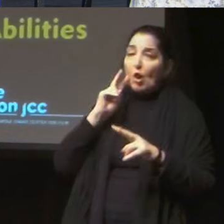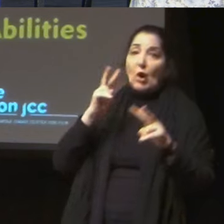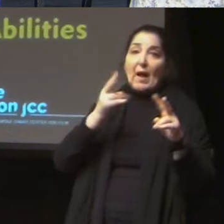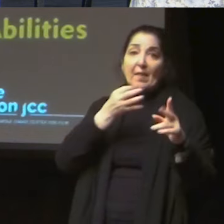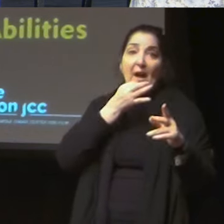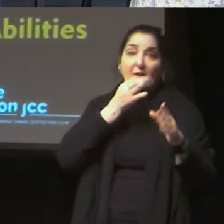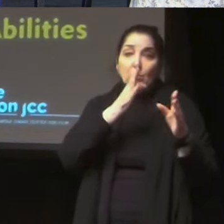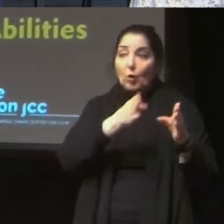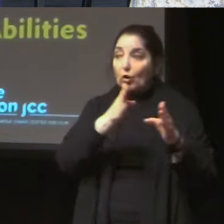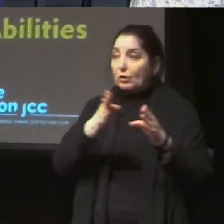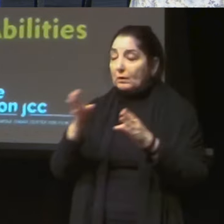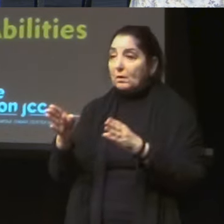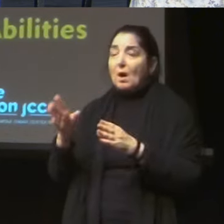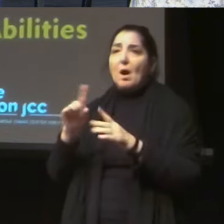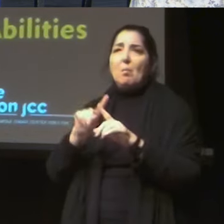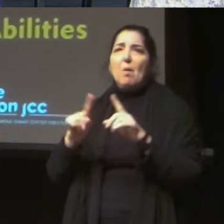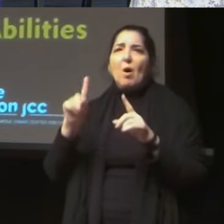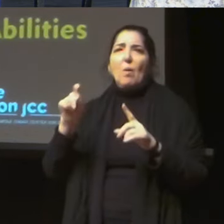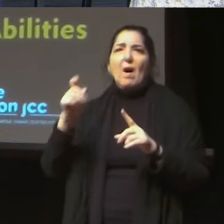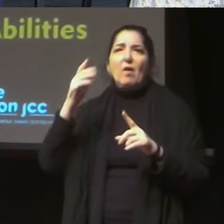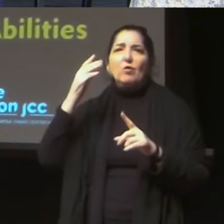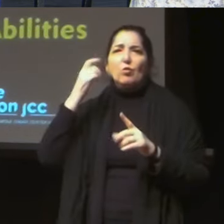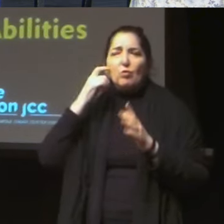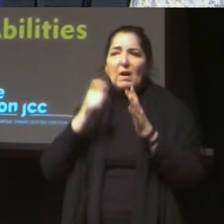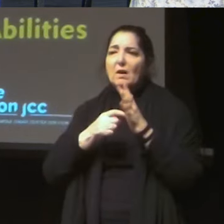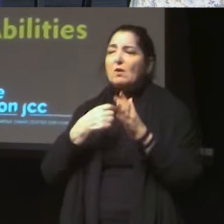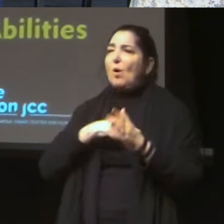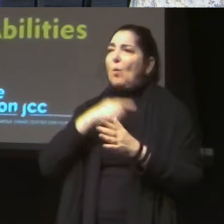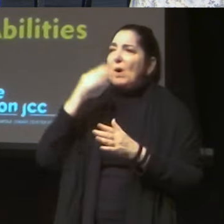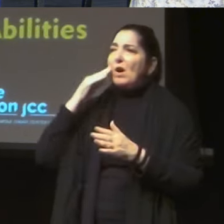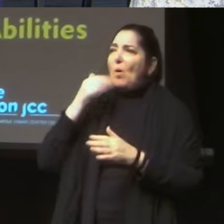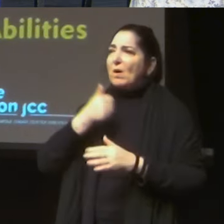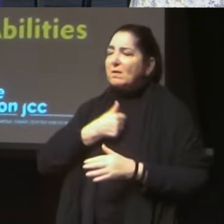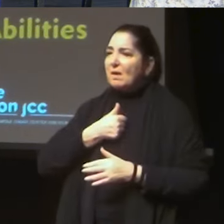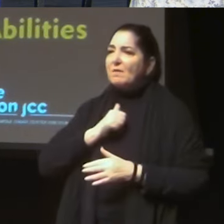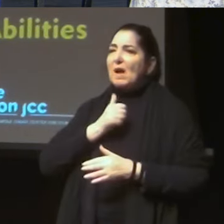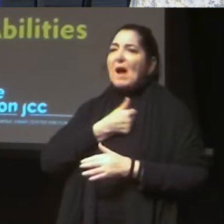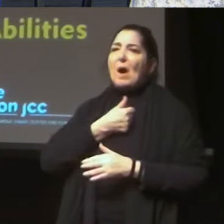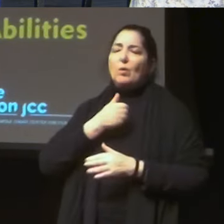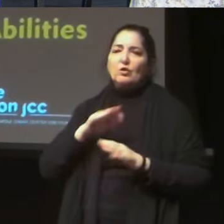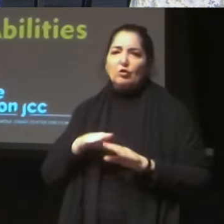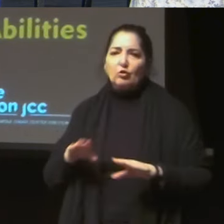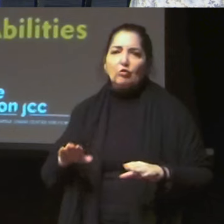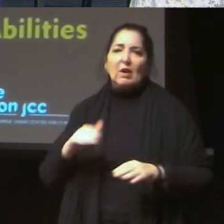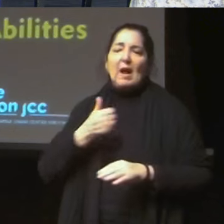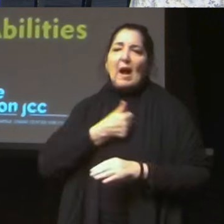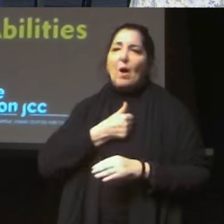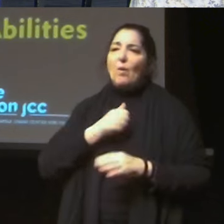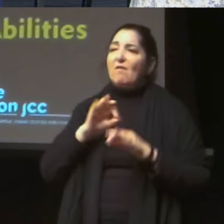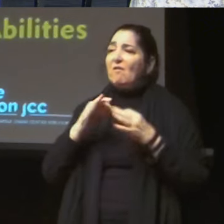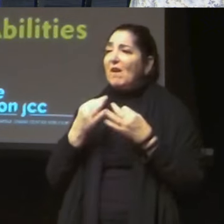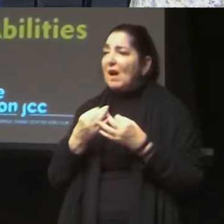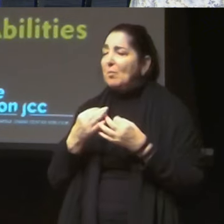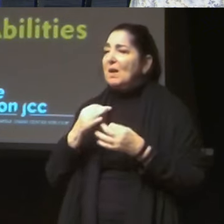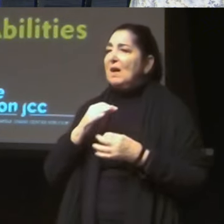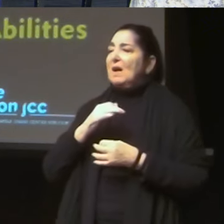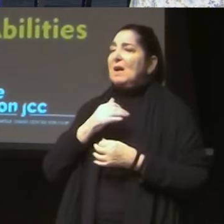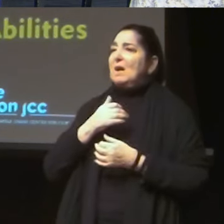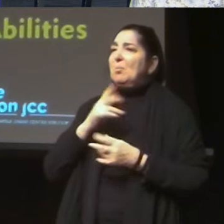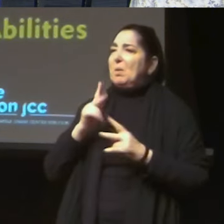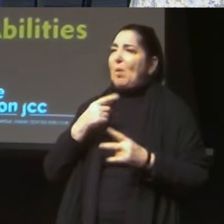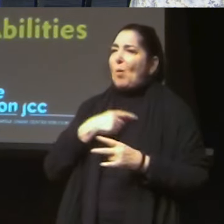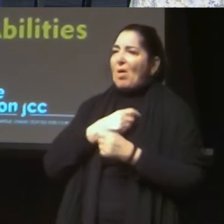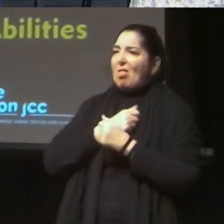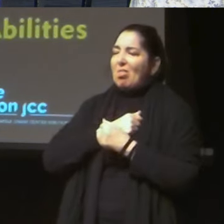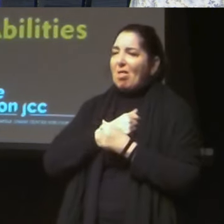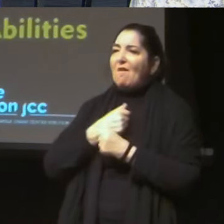um, feel empowered enough to do that. Um, and therein comes that issue of power, right? I'm